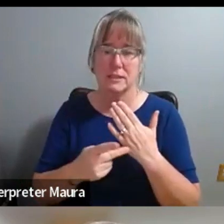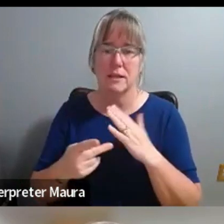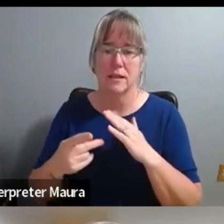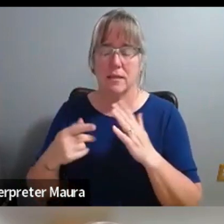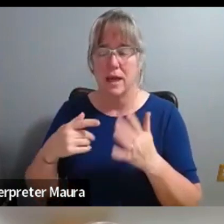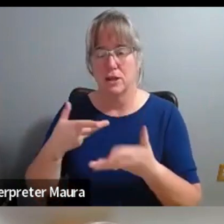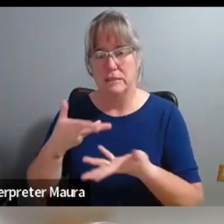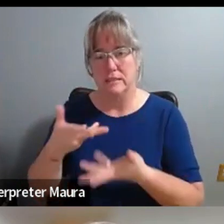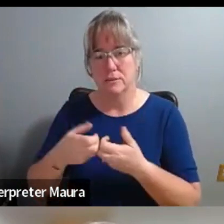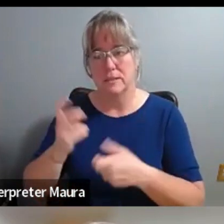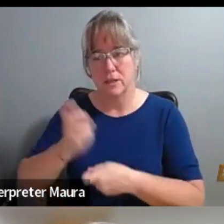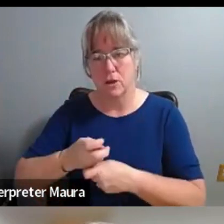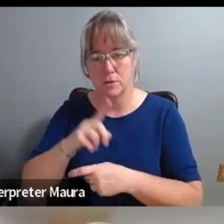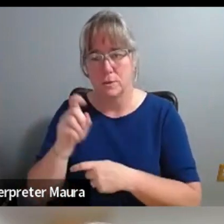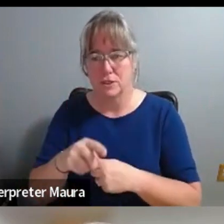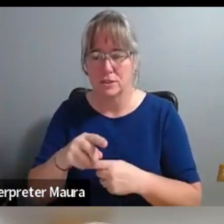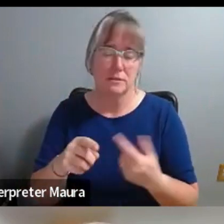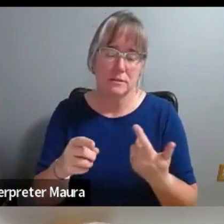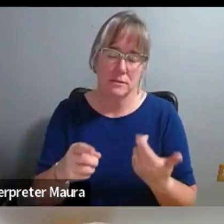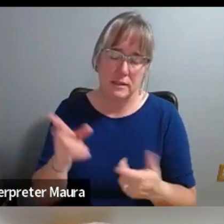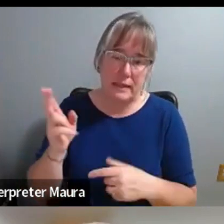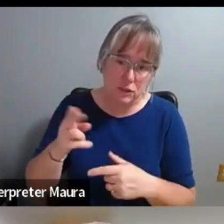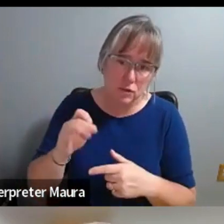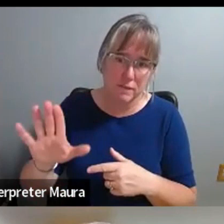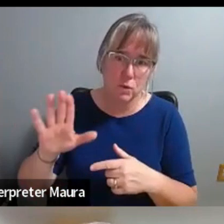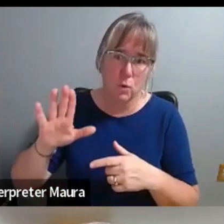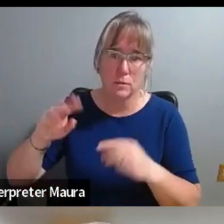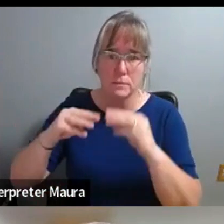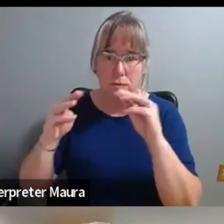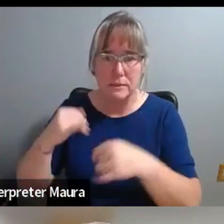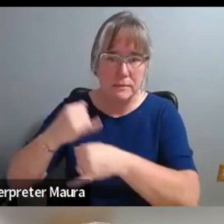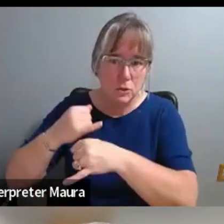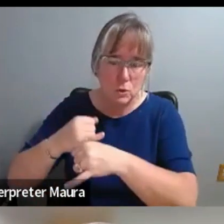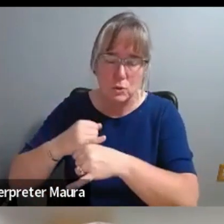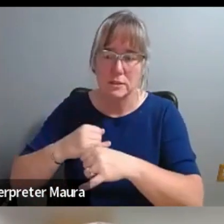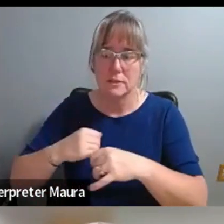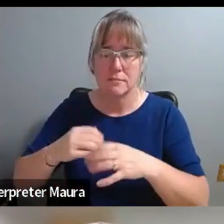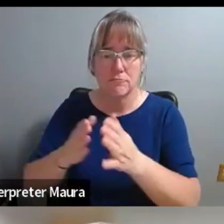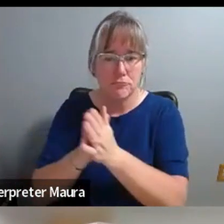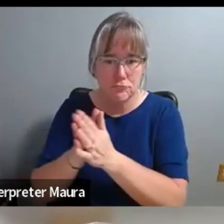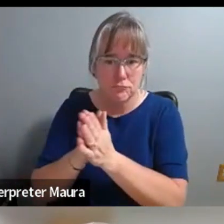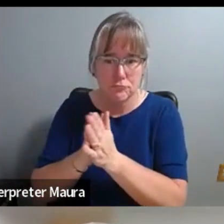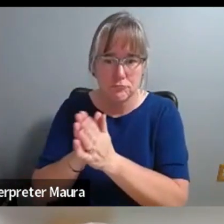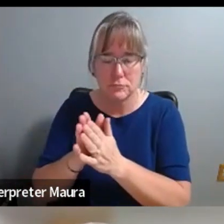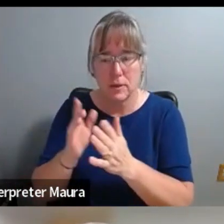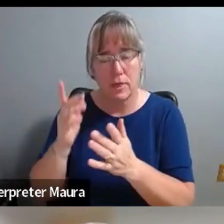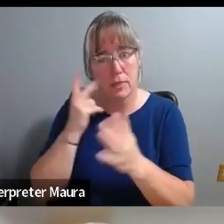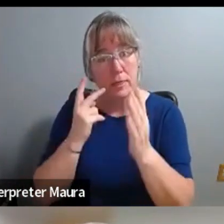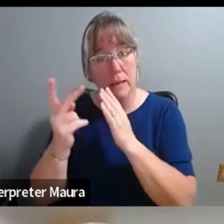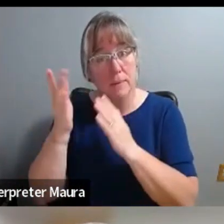questions or the history of an institution or, um, sort of interested in, and thinking about the future of an institution.